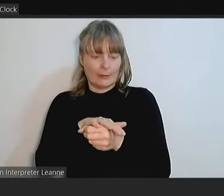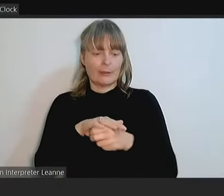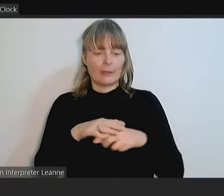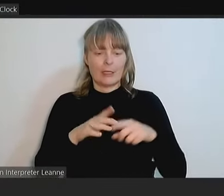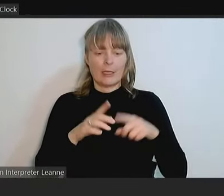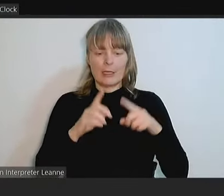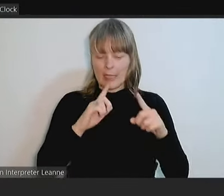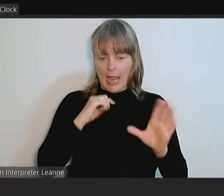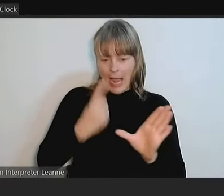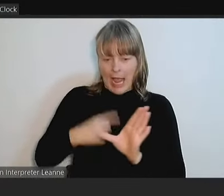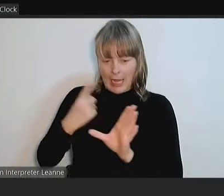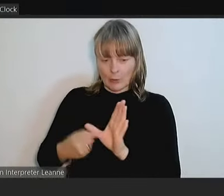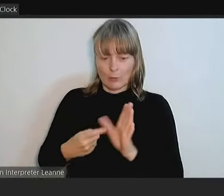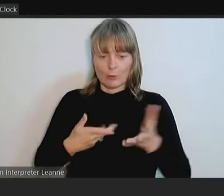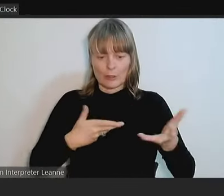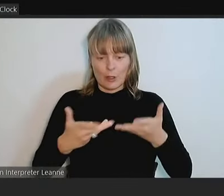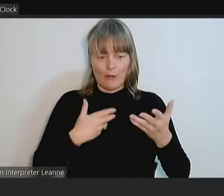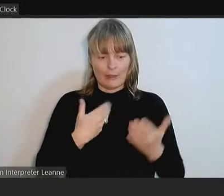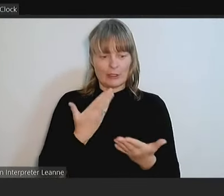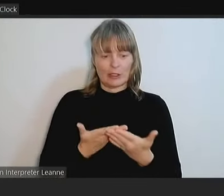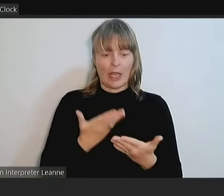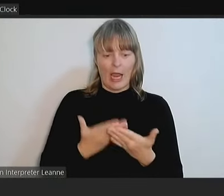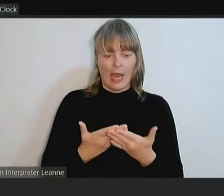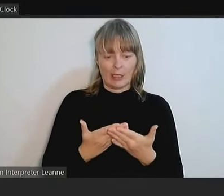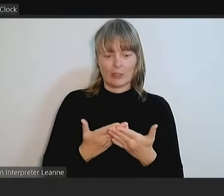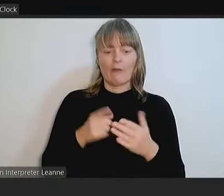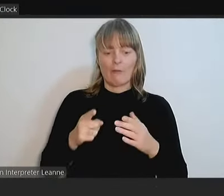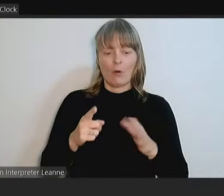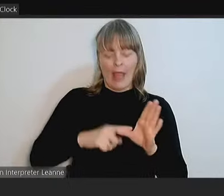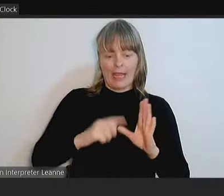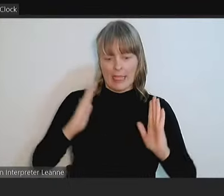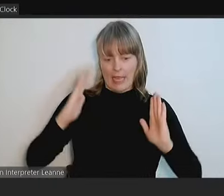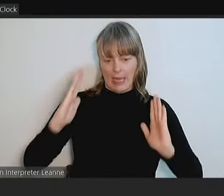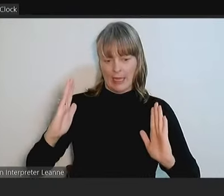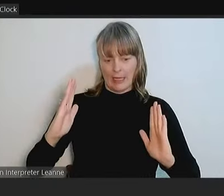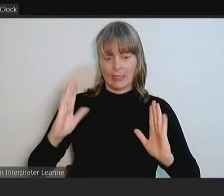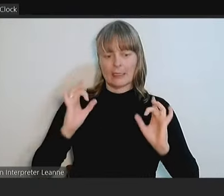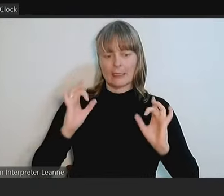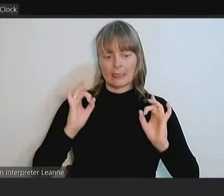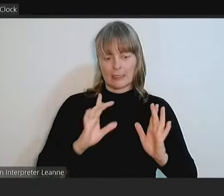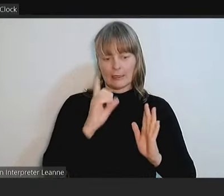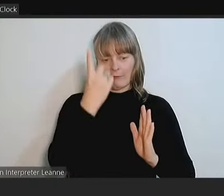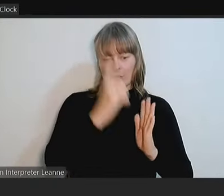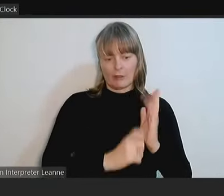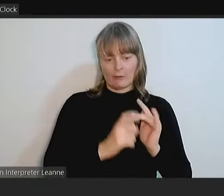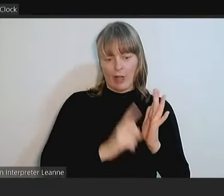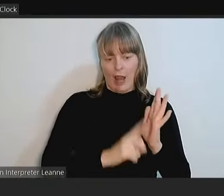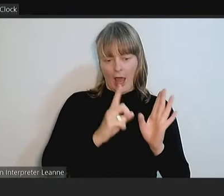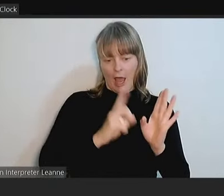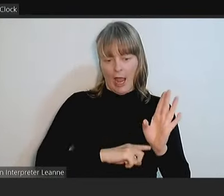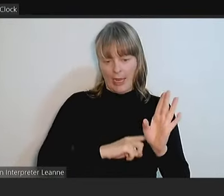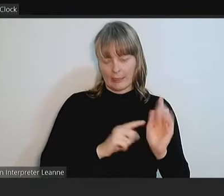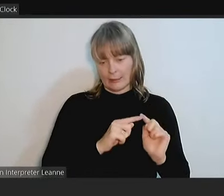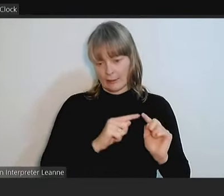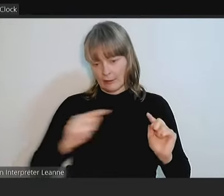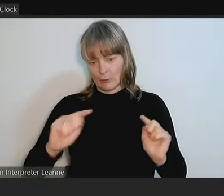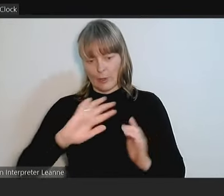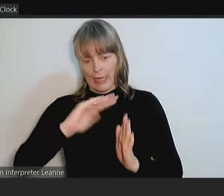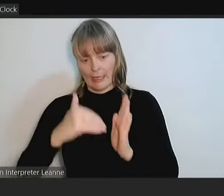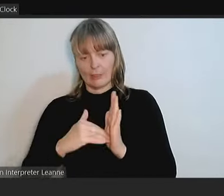charges for the 2023-24 rating year commencing 1 July 2023 and ending 30 June